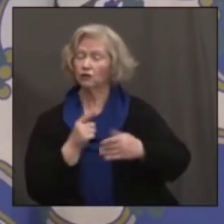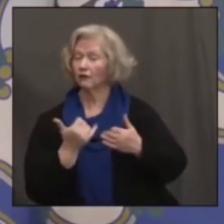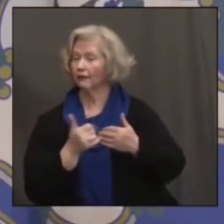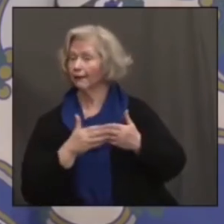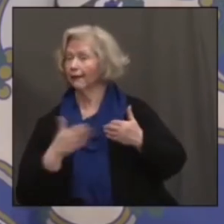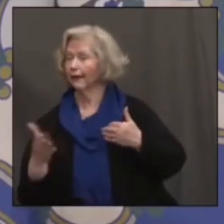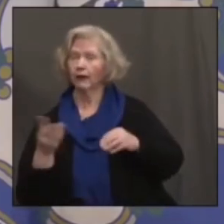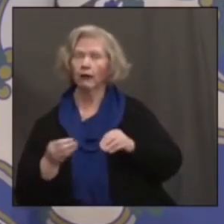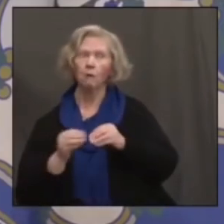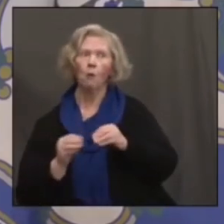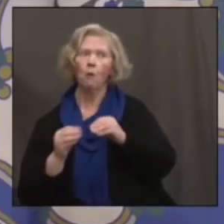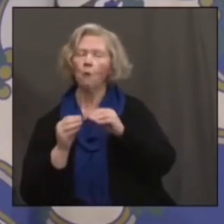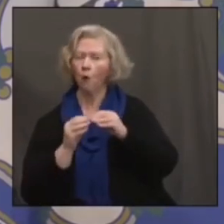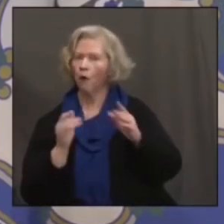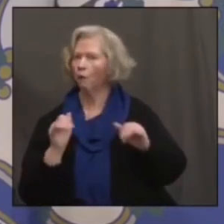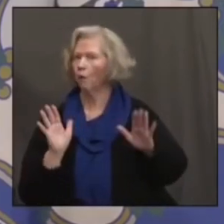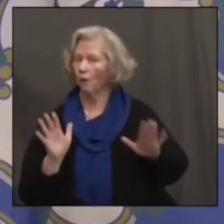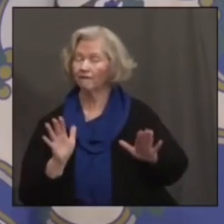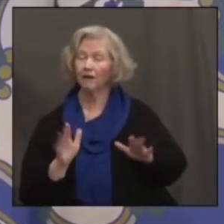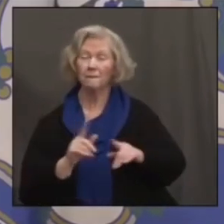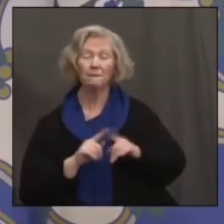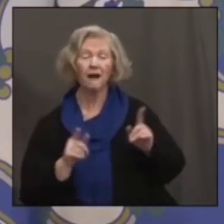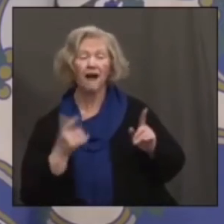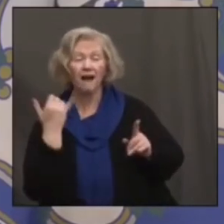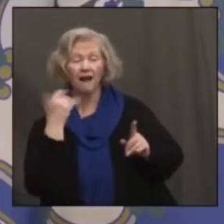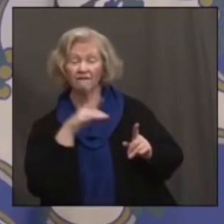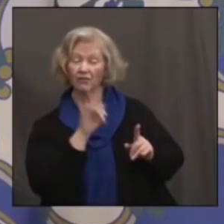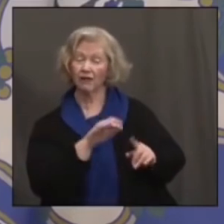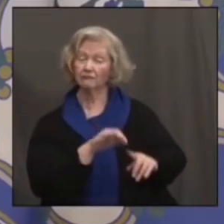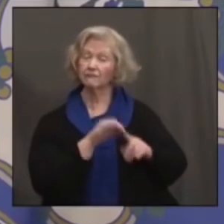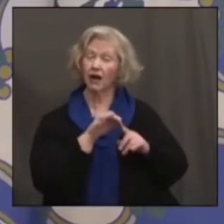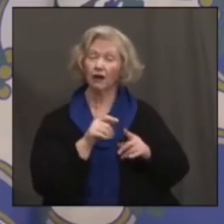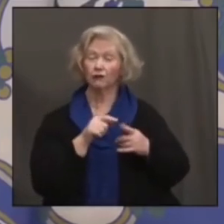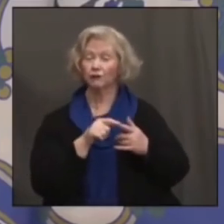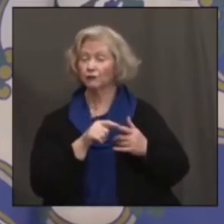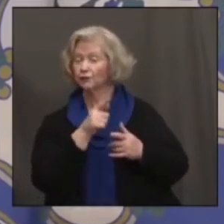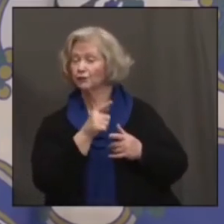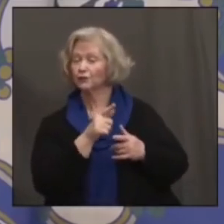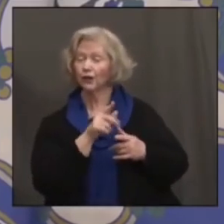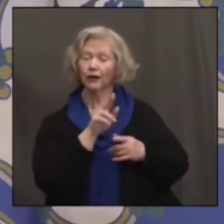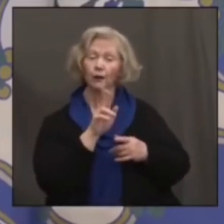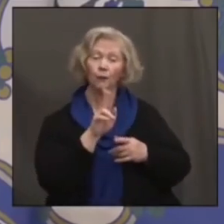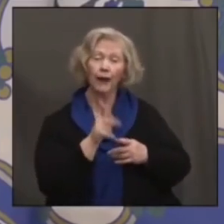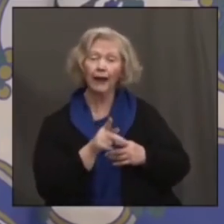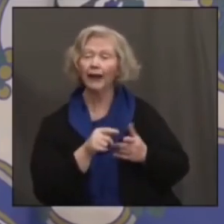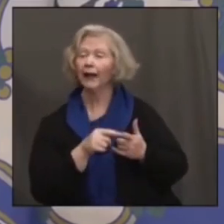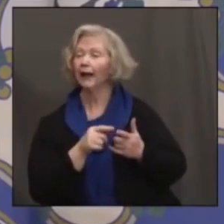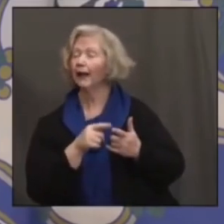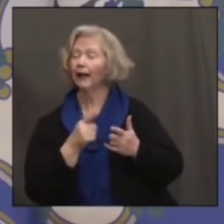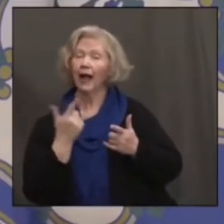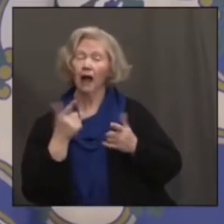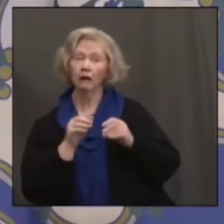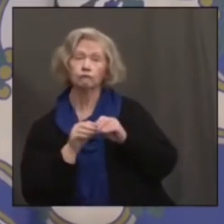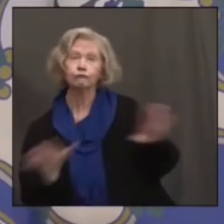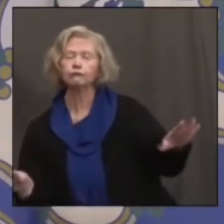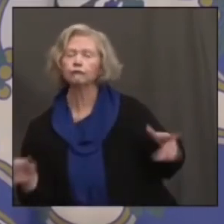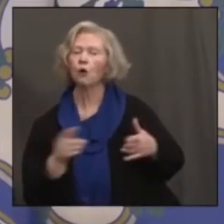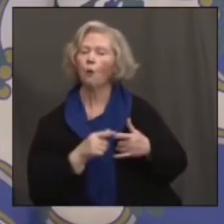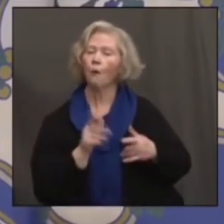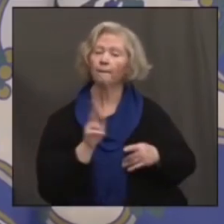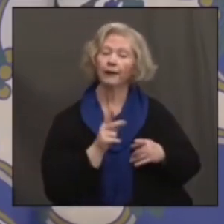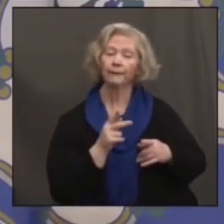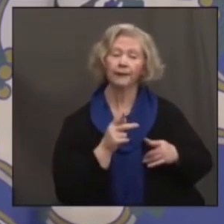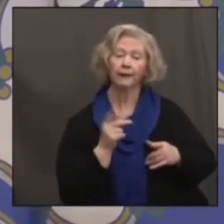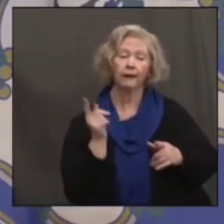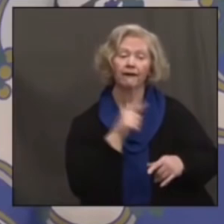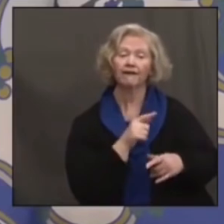right decision. But you're right, if this variant ends up catching on fire or people come back from Miami and they bring an infectious